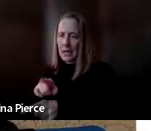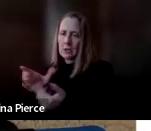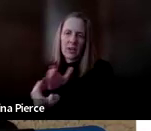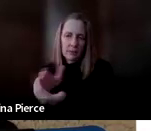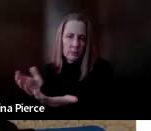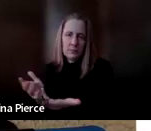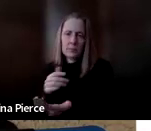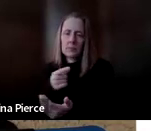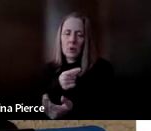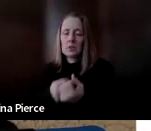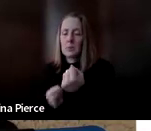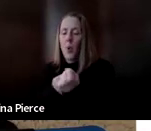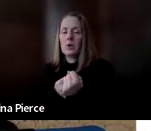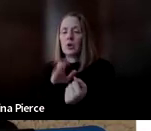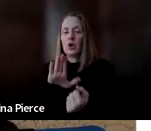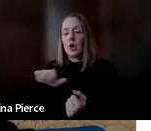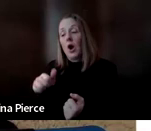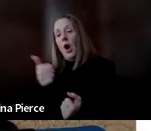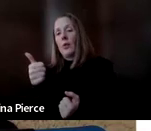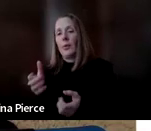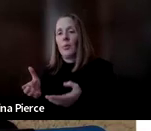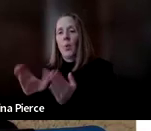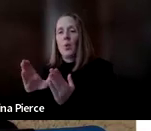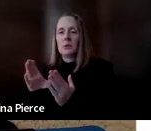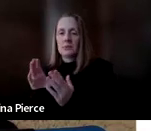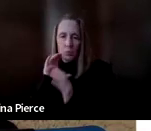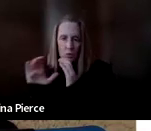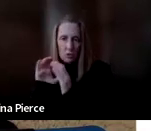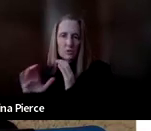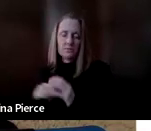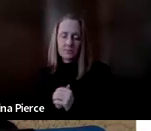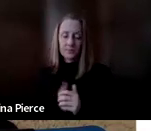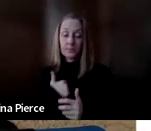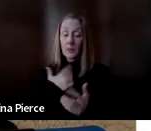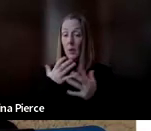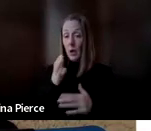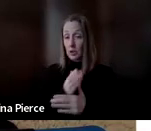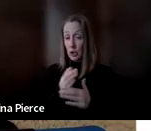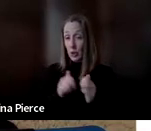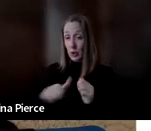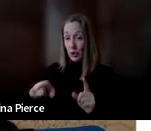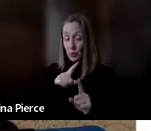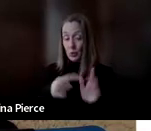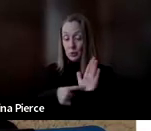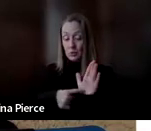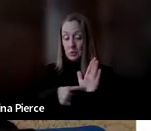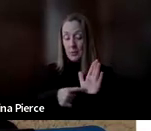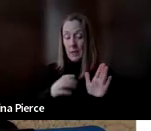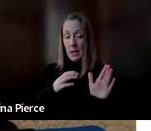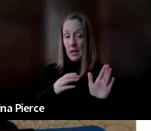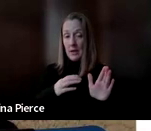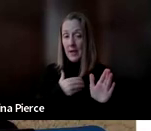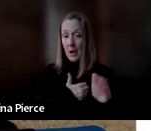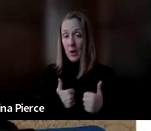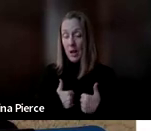her other community and other mode of communication at this point. I wanted to share with you just, like, a little sampling of our lives with